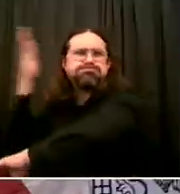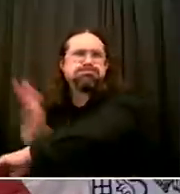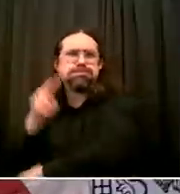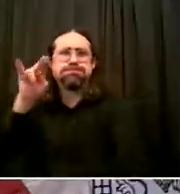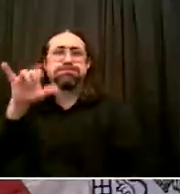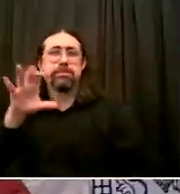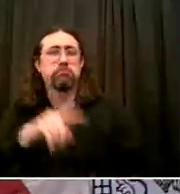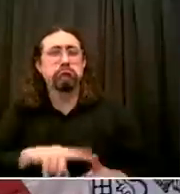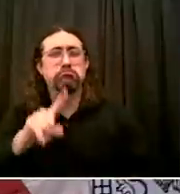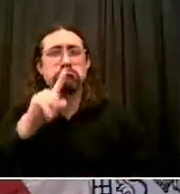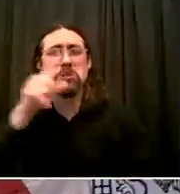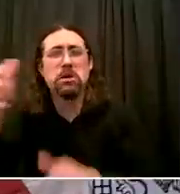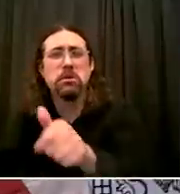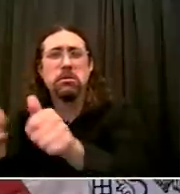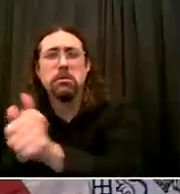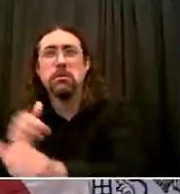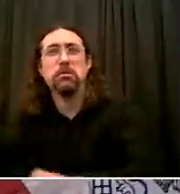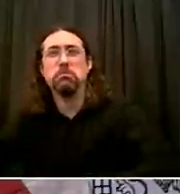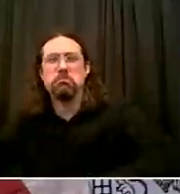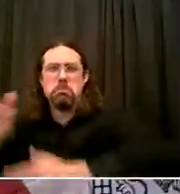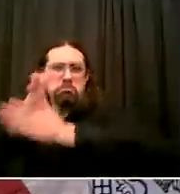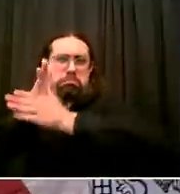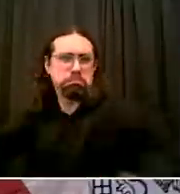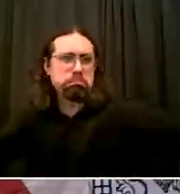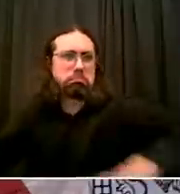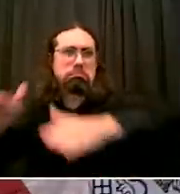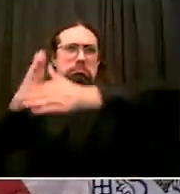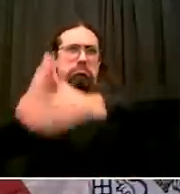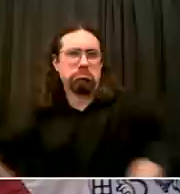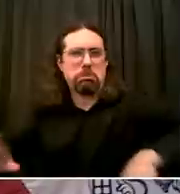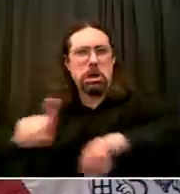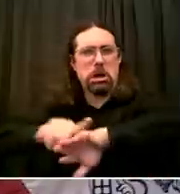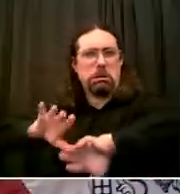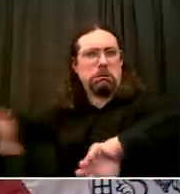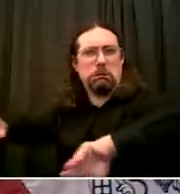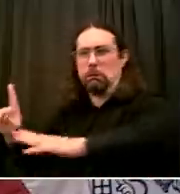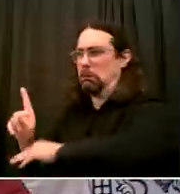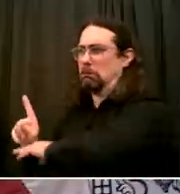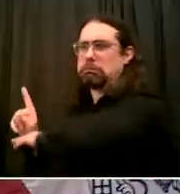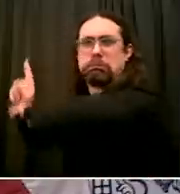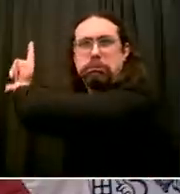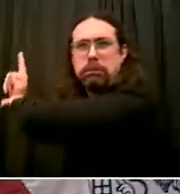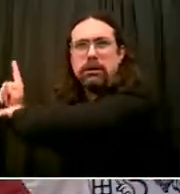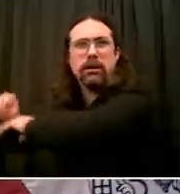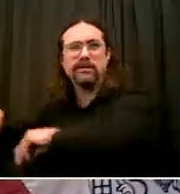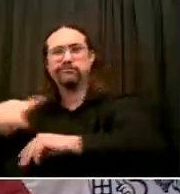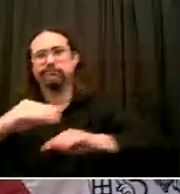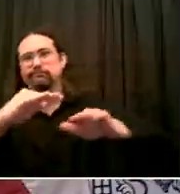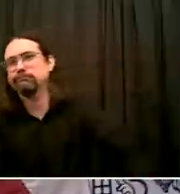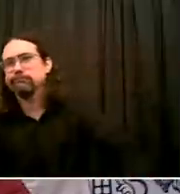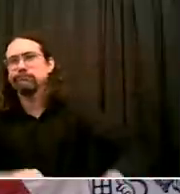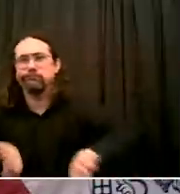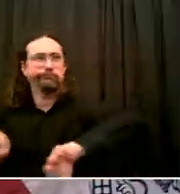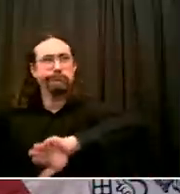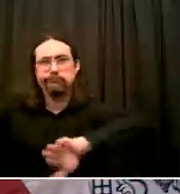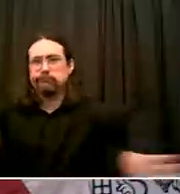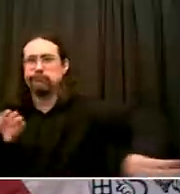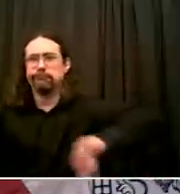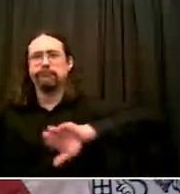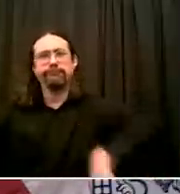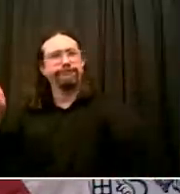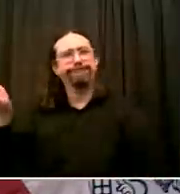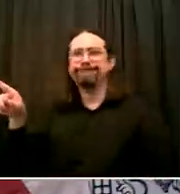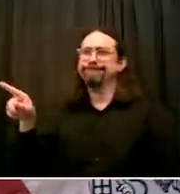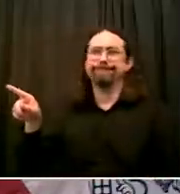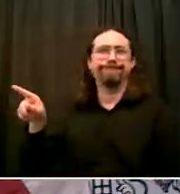and Phil's words That this will be difficult and painstaking work But it has to happen Acknowledging the truth